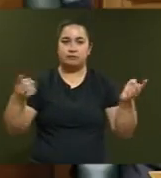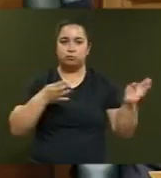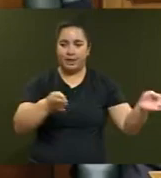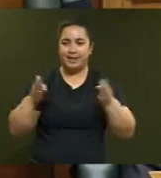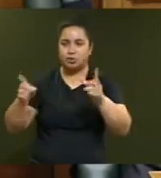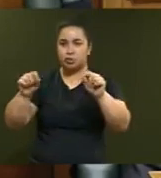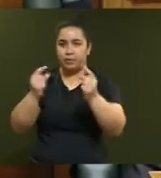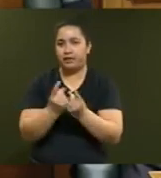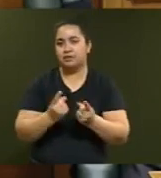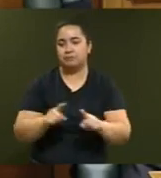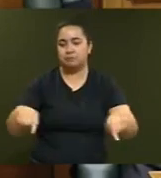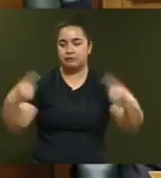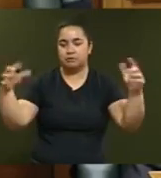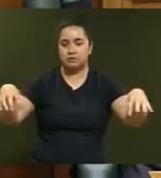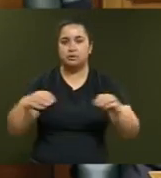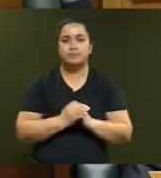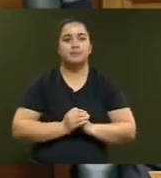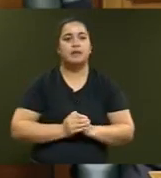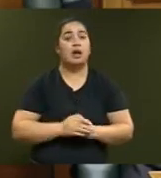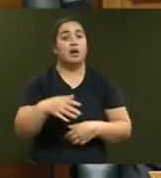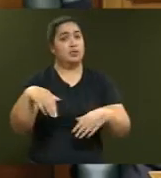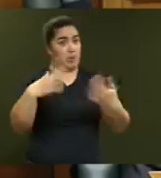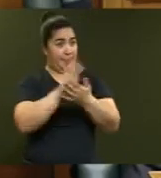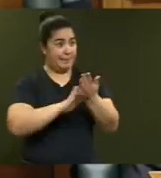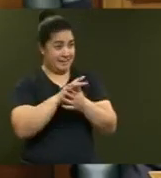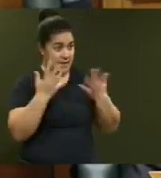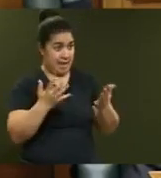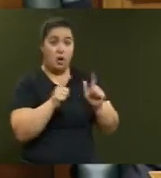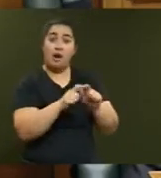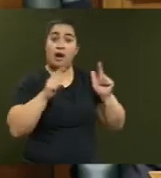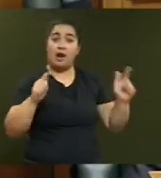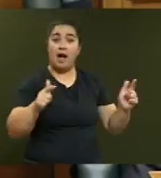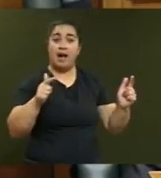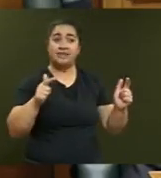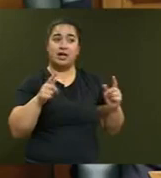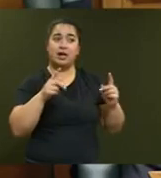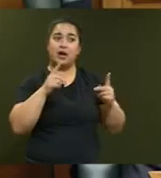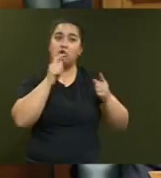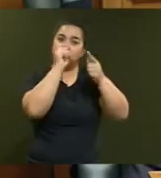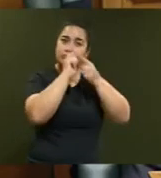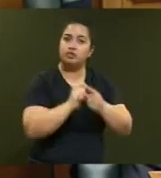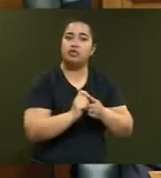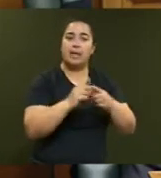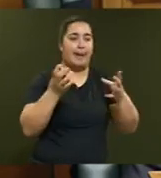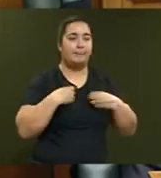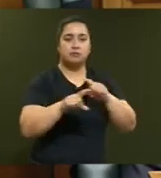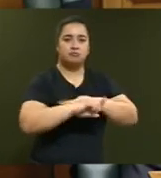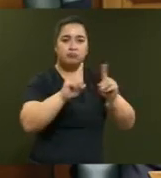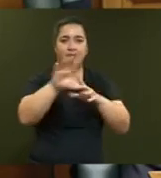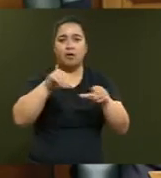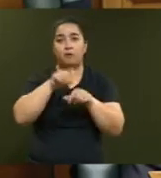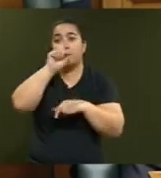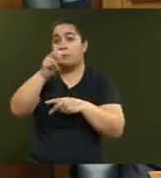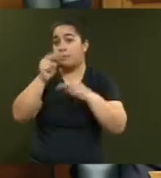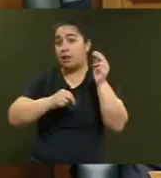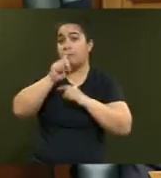Is he now saying that large construction companies will not be building KiwiBuild and that small owner operators